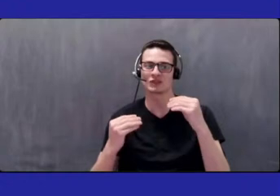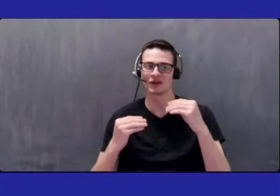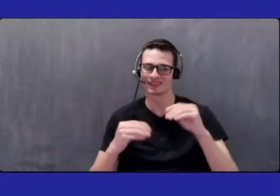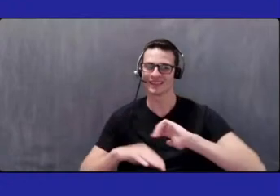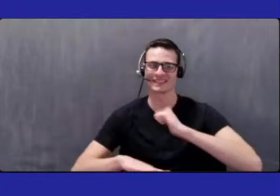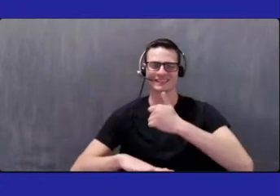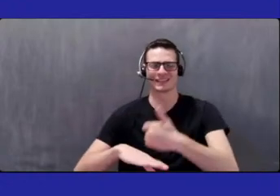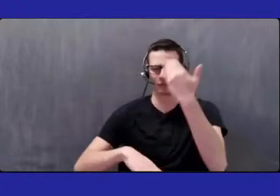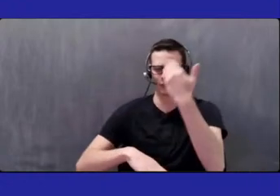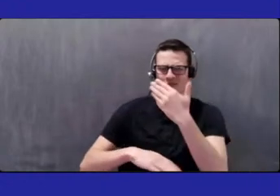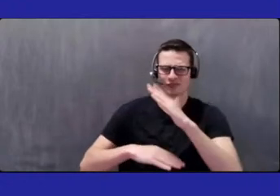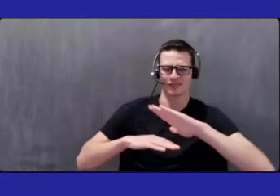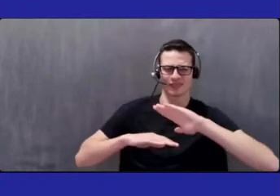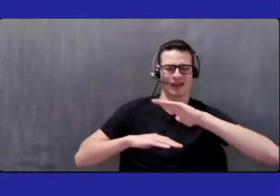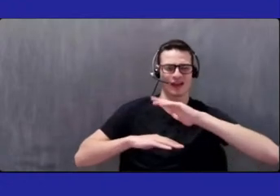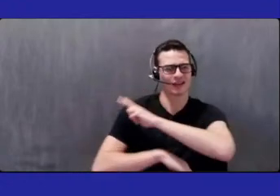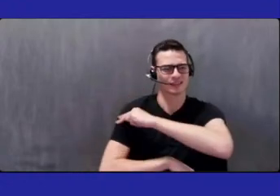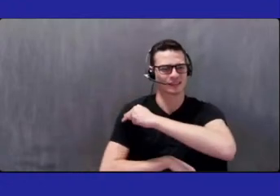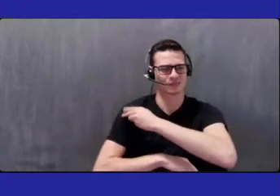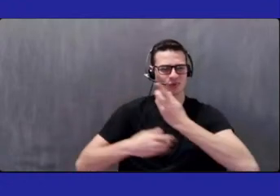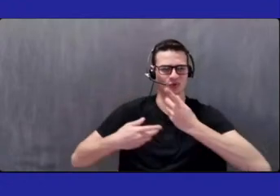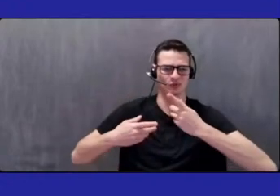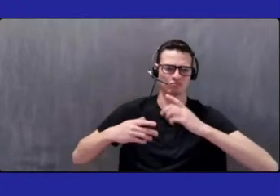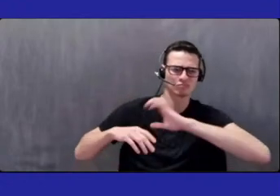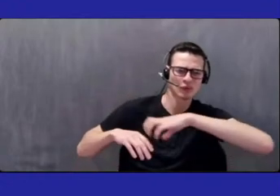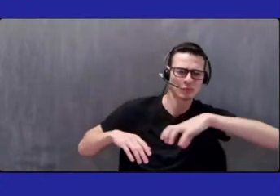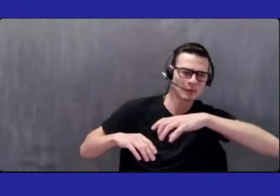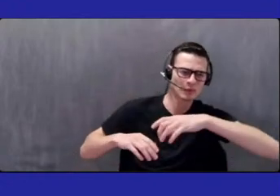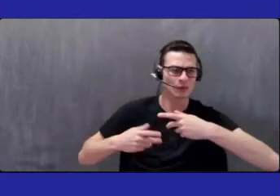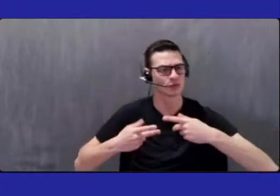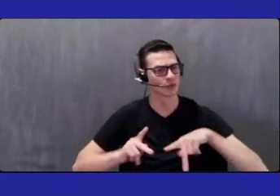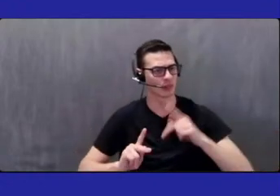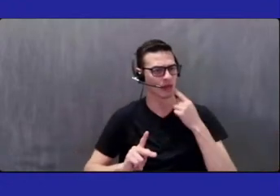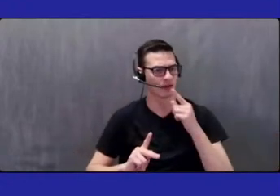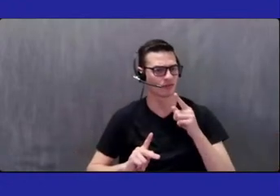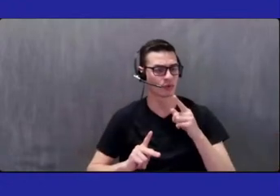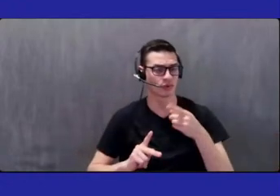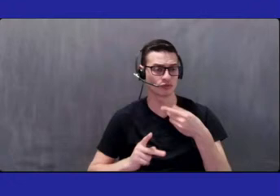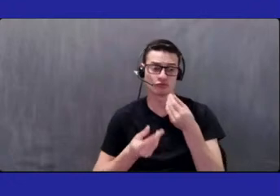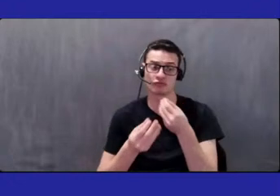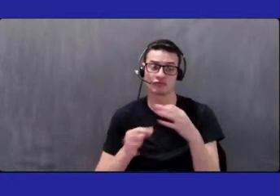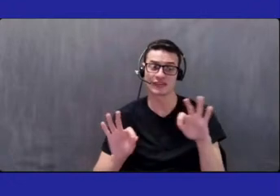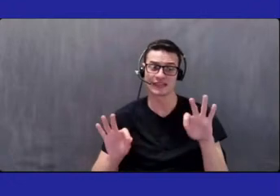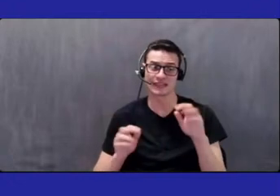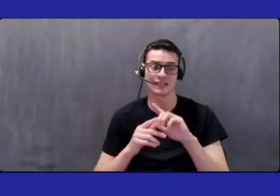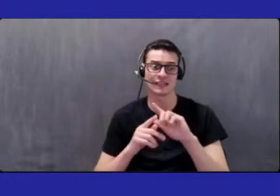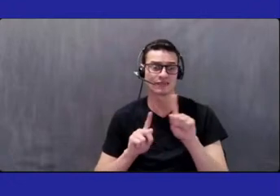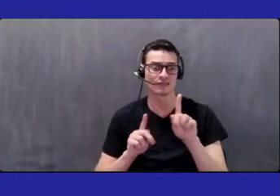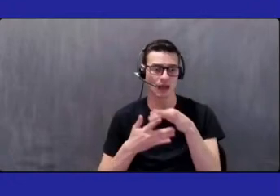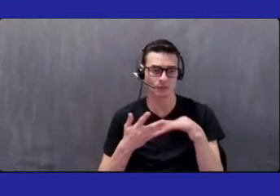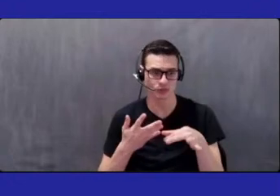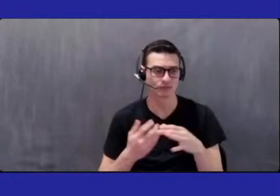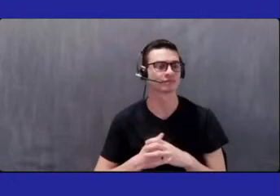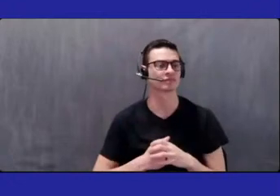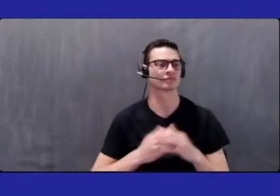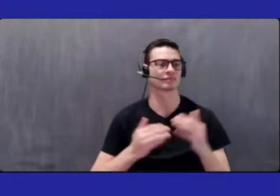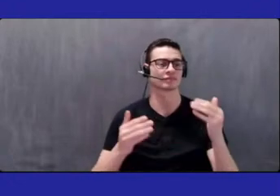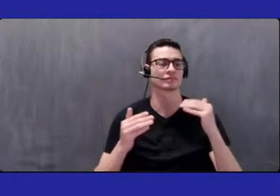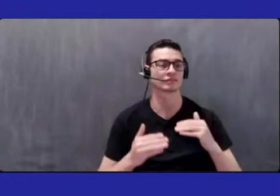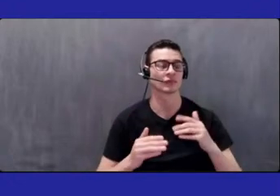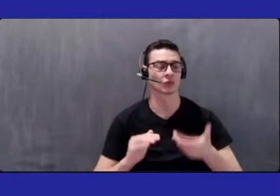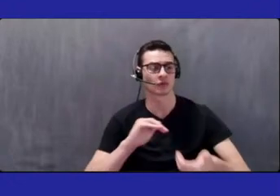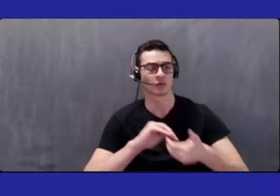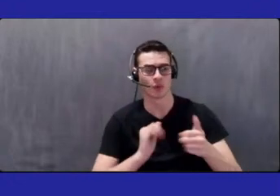center to allow for different options for our patients. Access to other social services. We collaborate with a lot of nonprofits